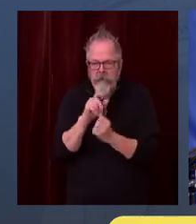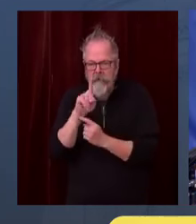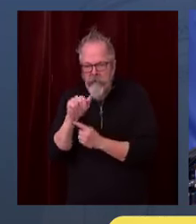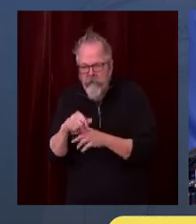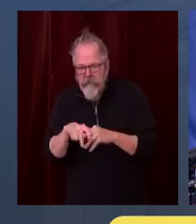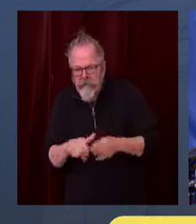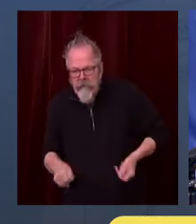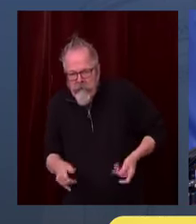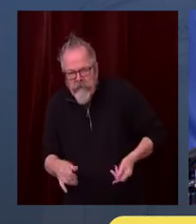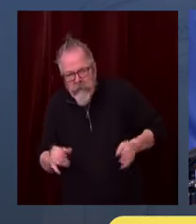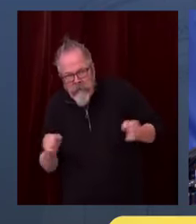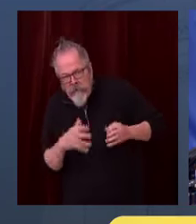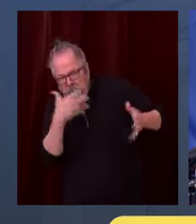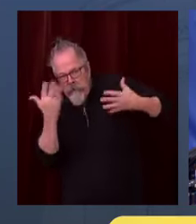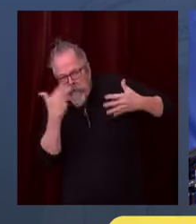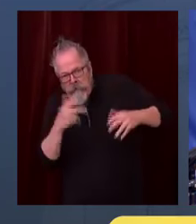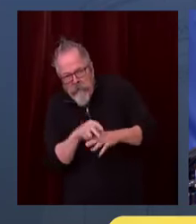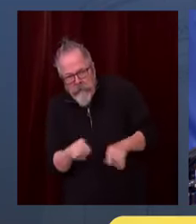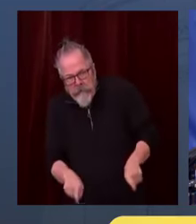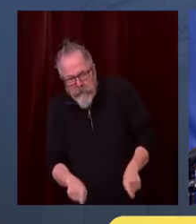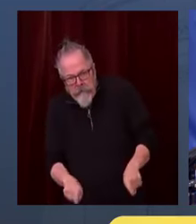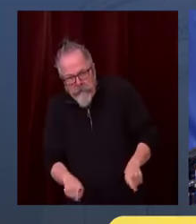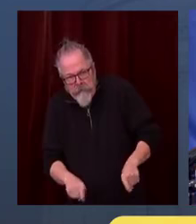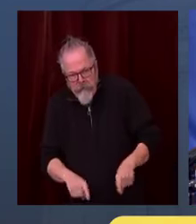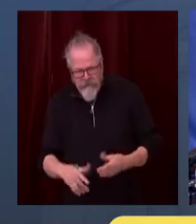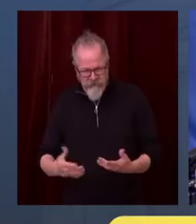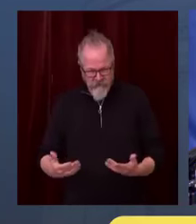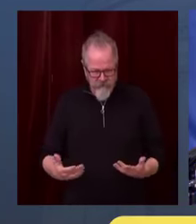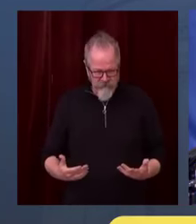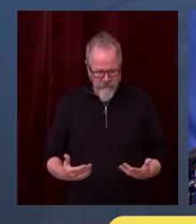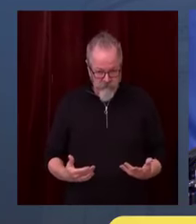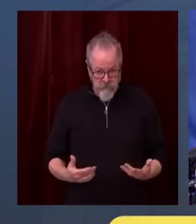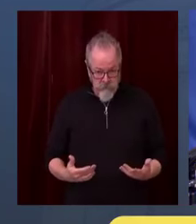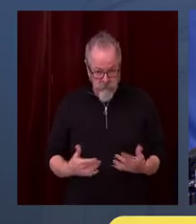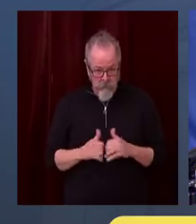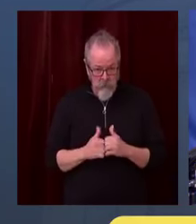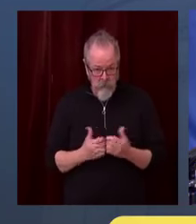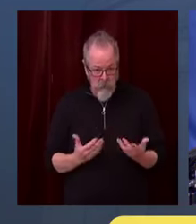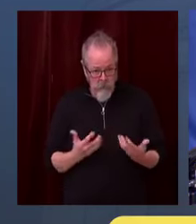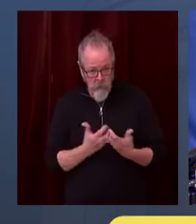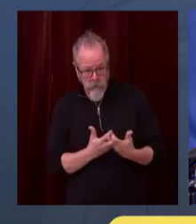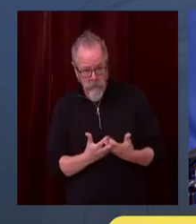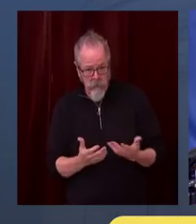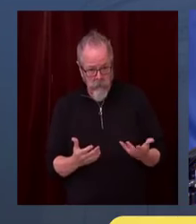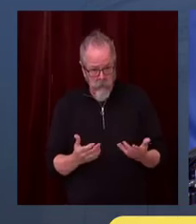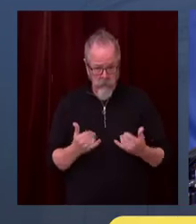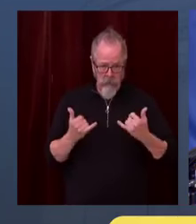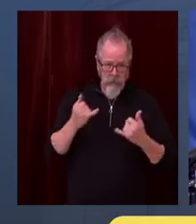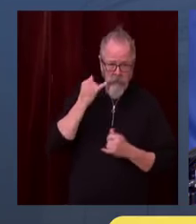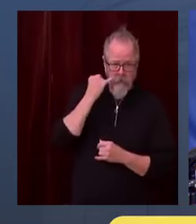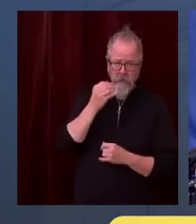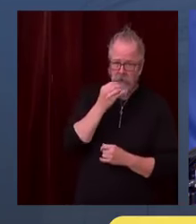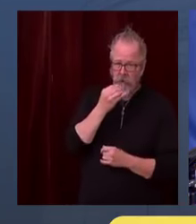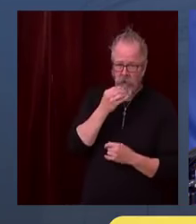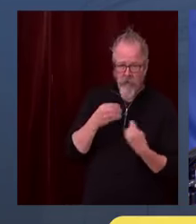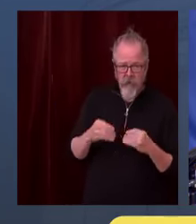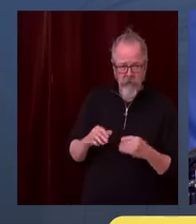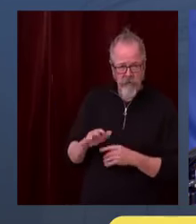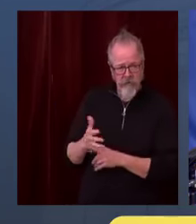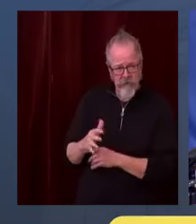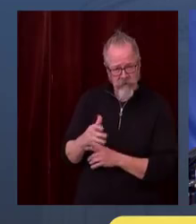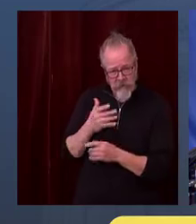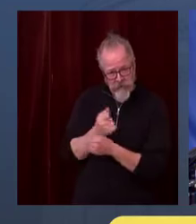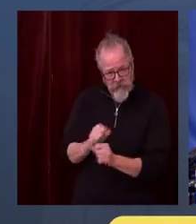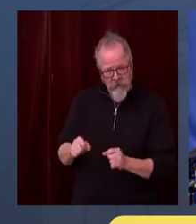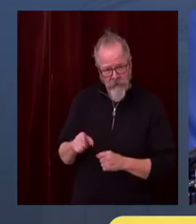stores aren't even in the top five in the outbreak data you guys have on the state website, did you consider that, you know, this could make it difficult for